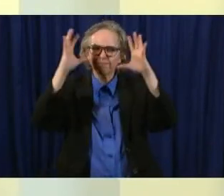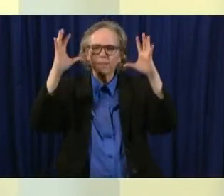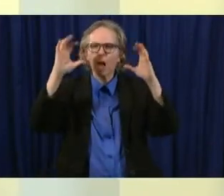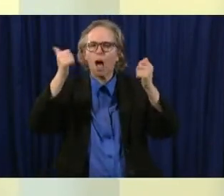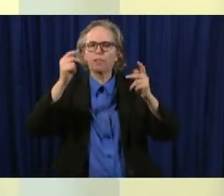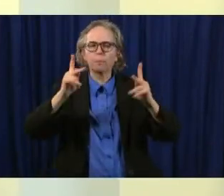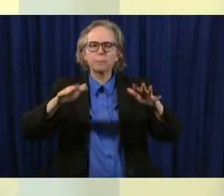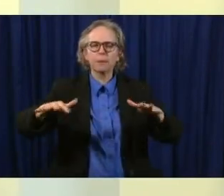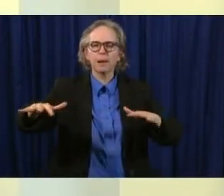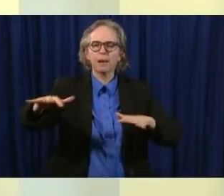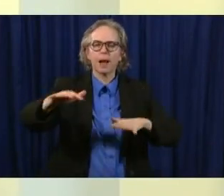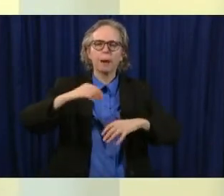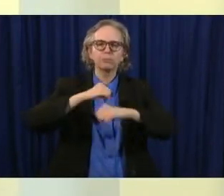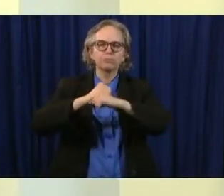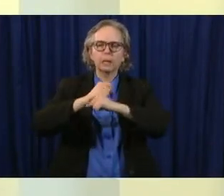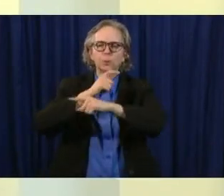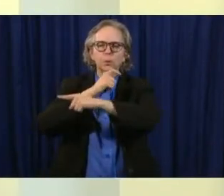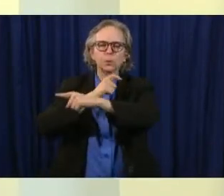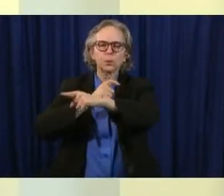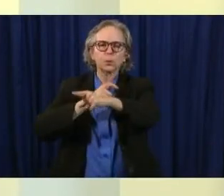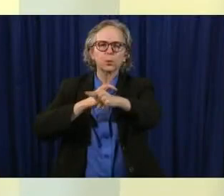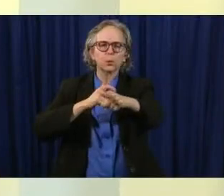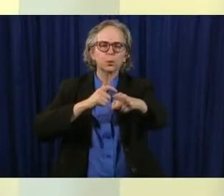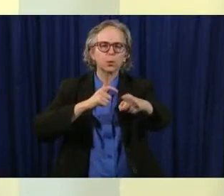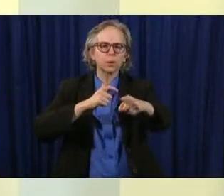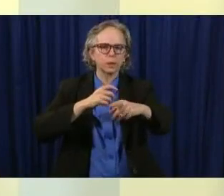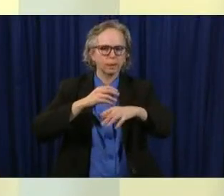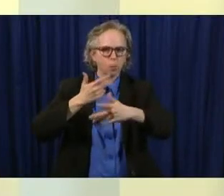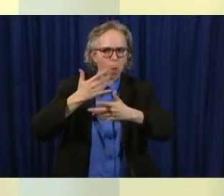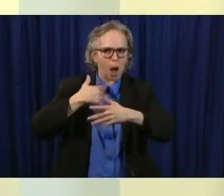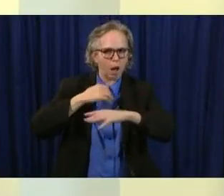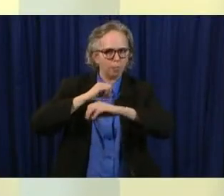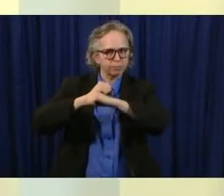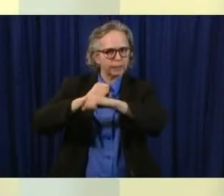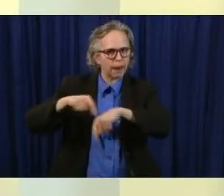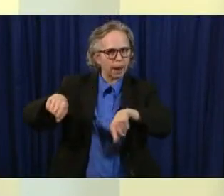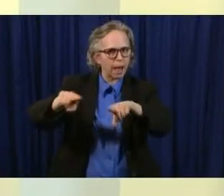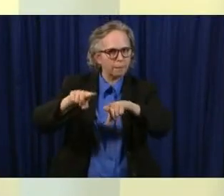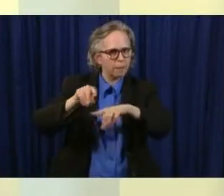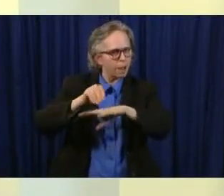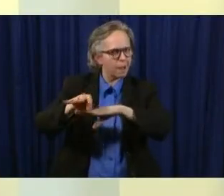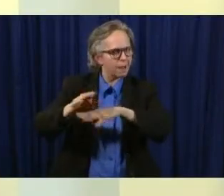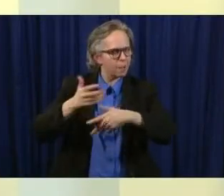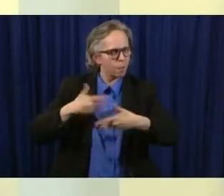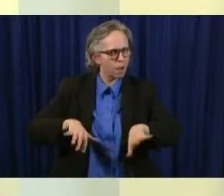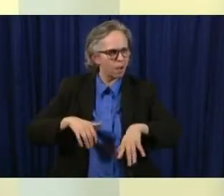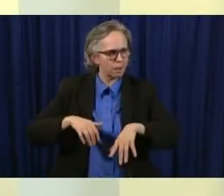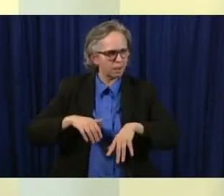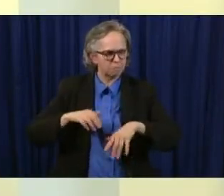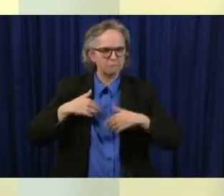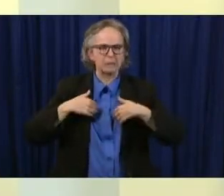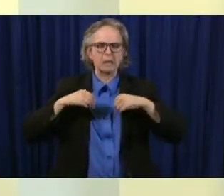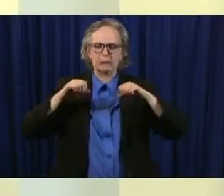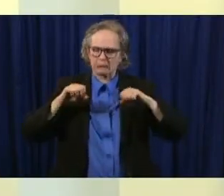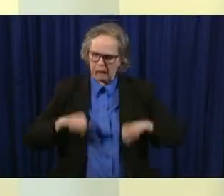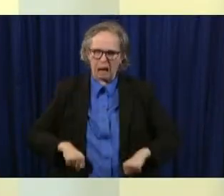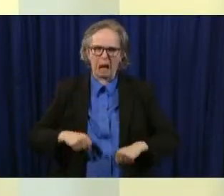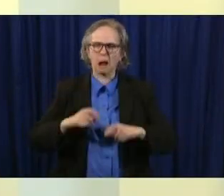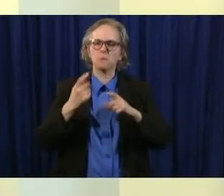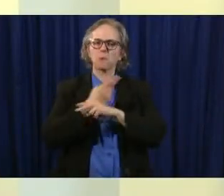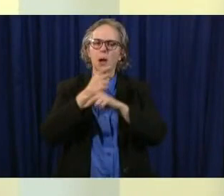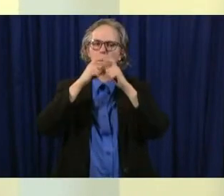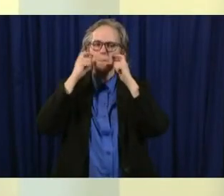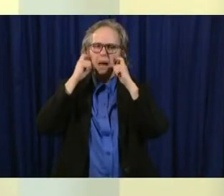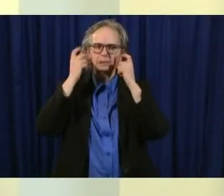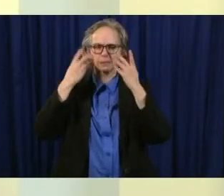get infected you know i i can do this i can don don the mask and don the cape just